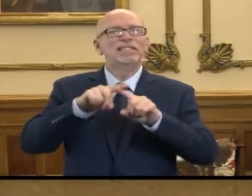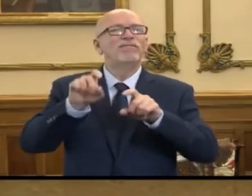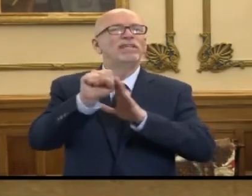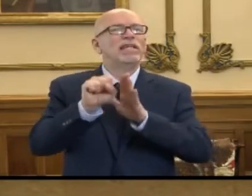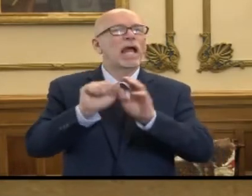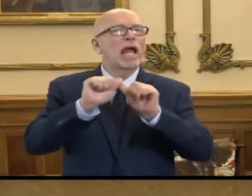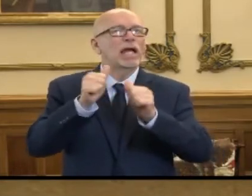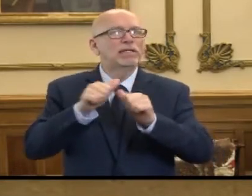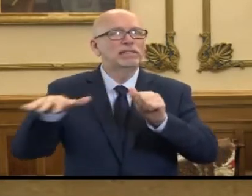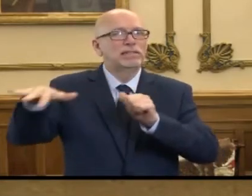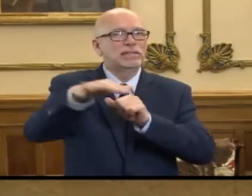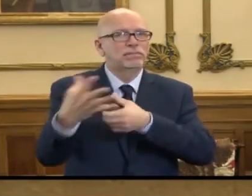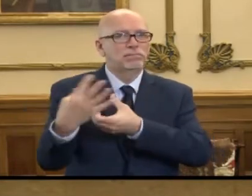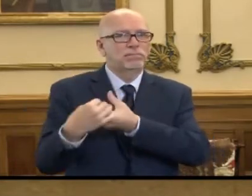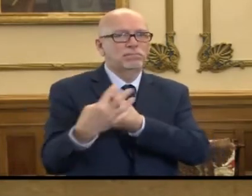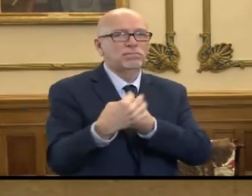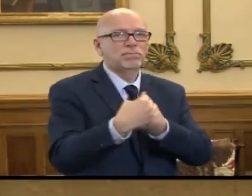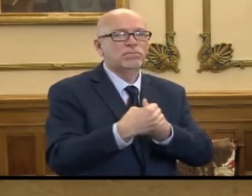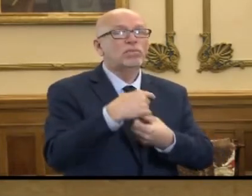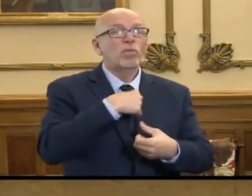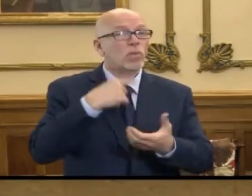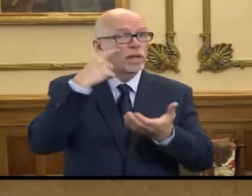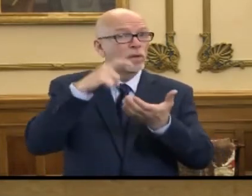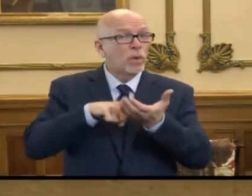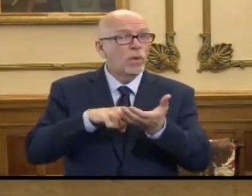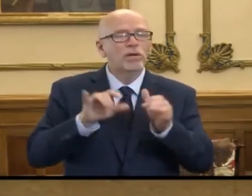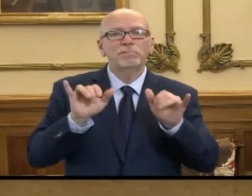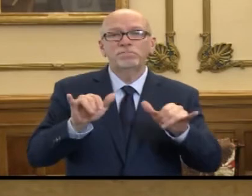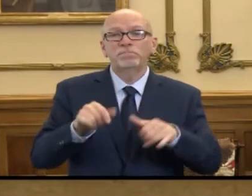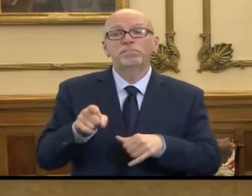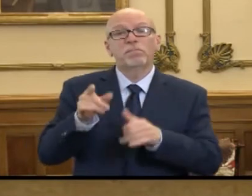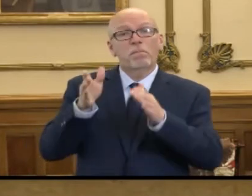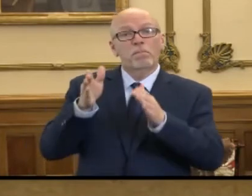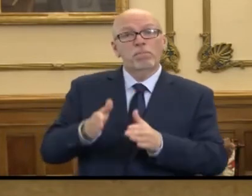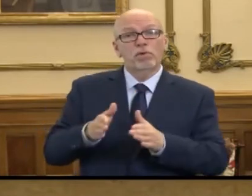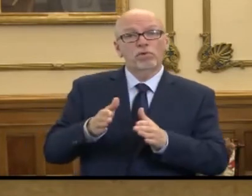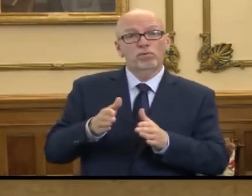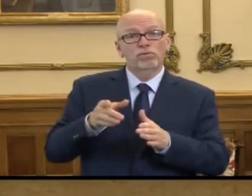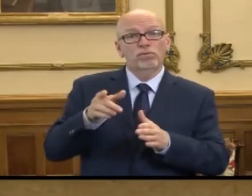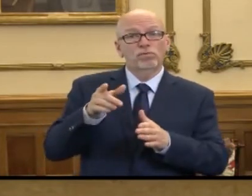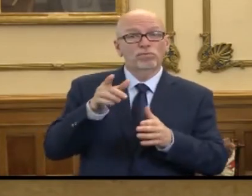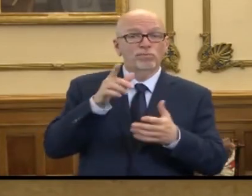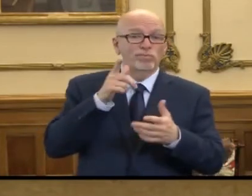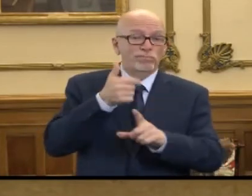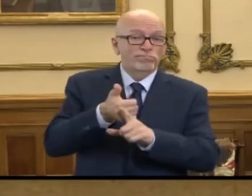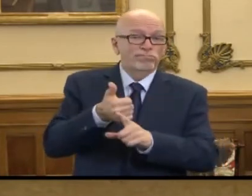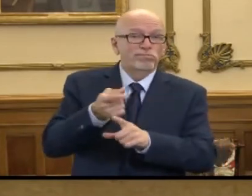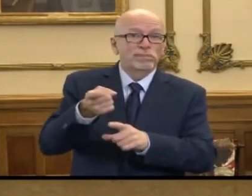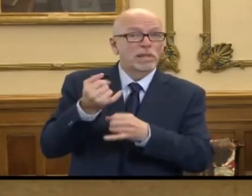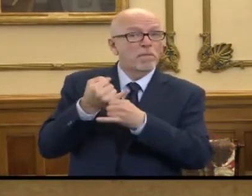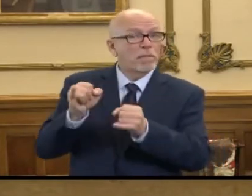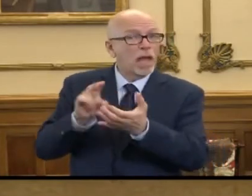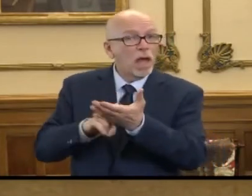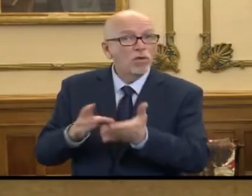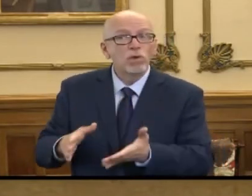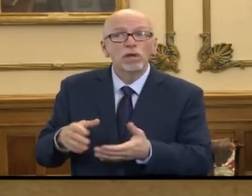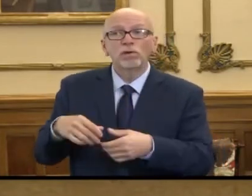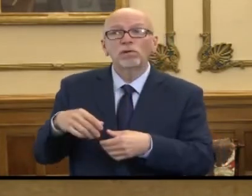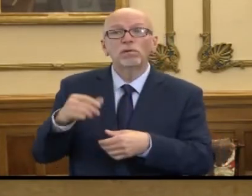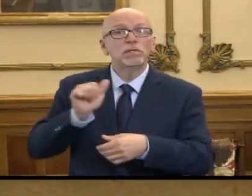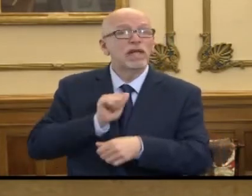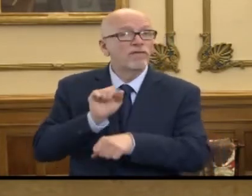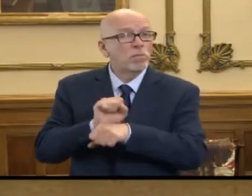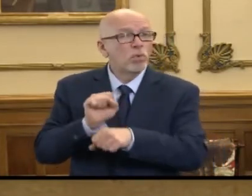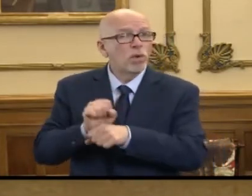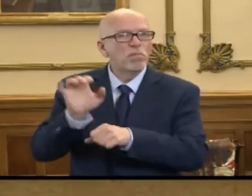What we found is this, an individual who falls into one of the categories of an independent contractor or